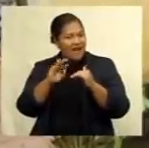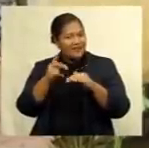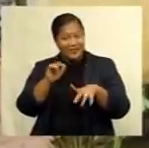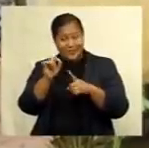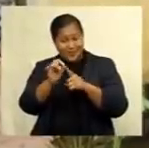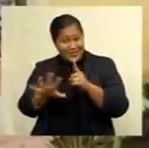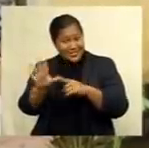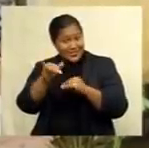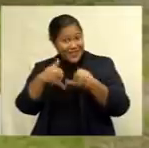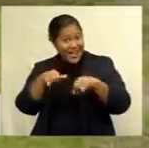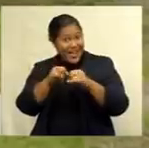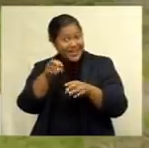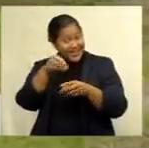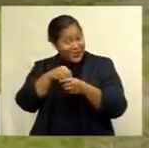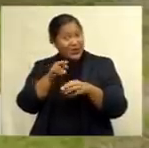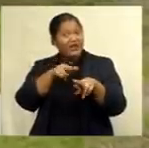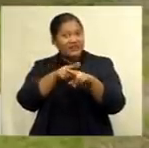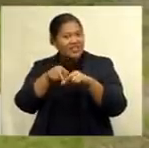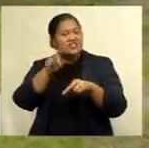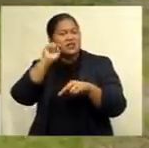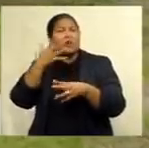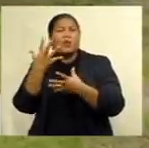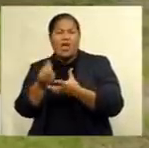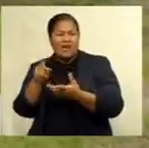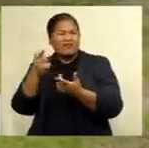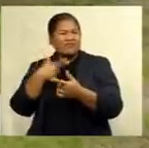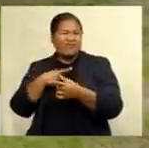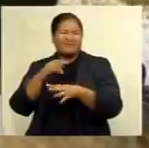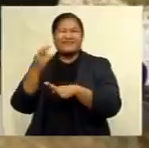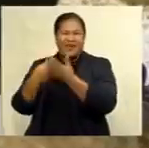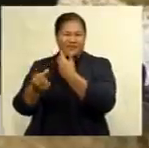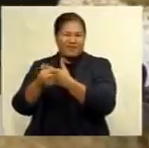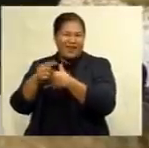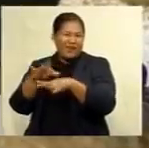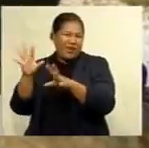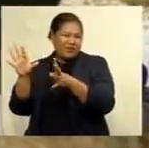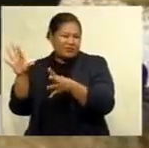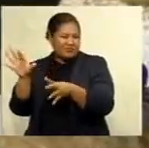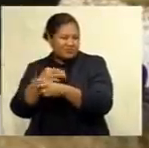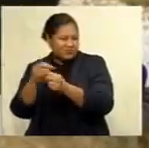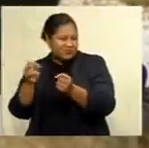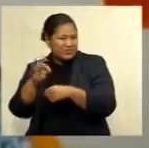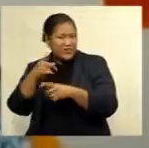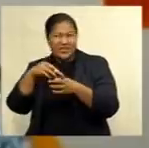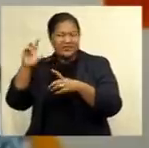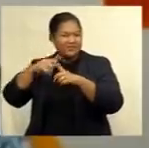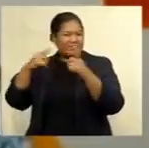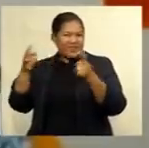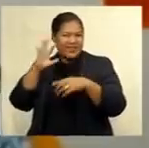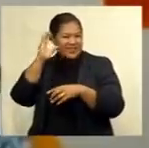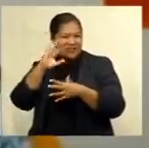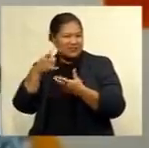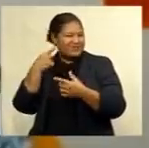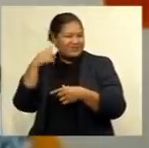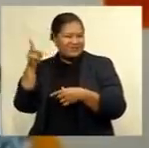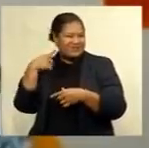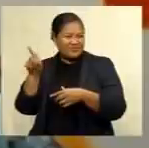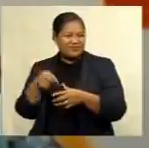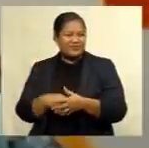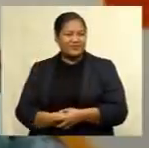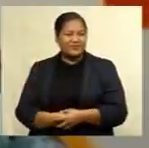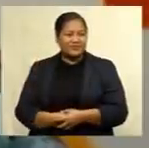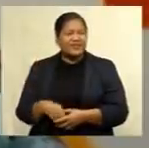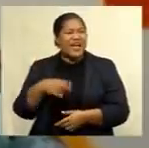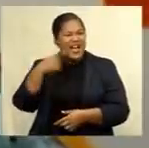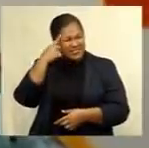nations including Fiji are the ones to bear the consequences of larger countries' ignorance. I think it's rather unfair and